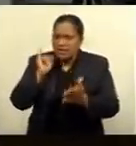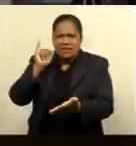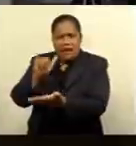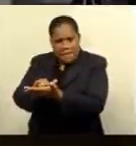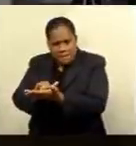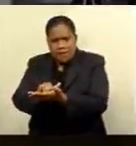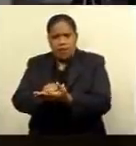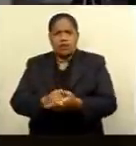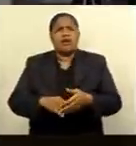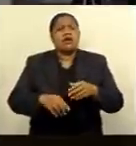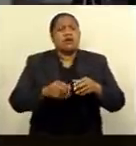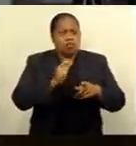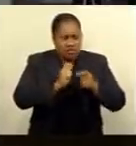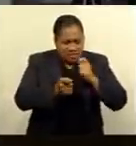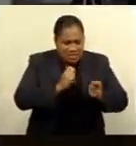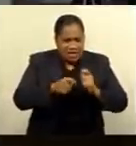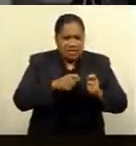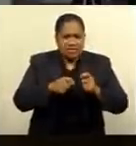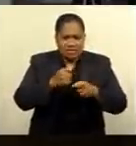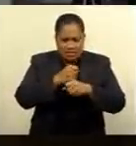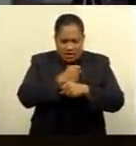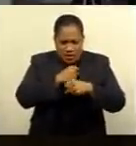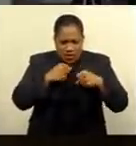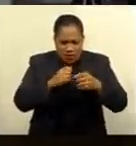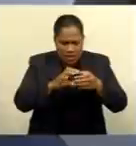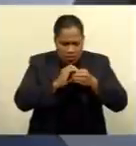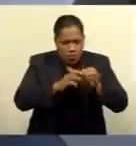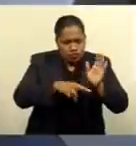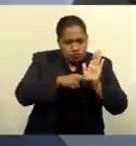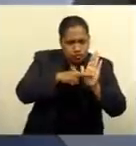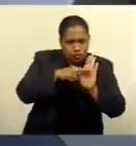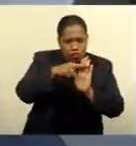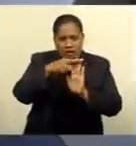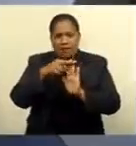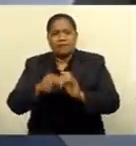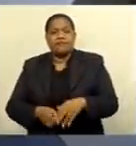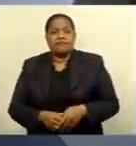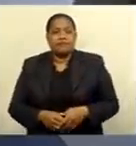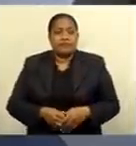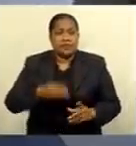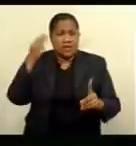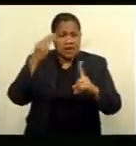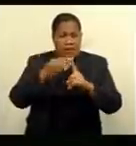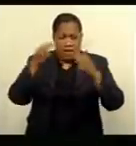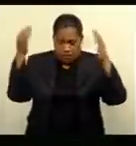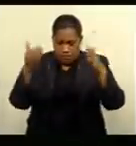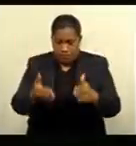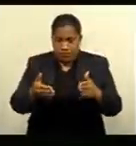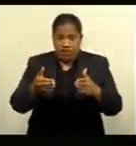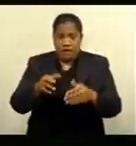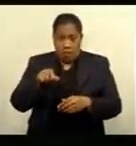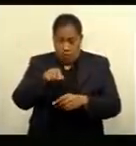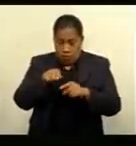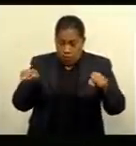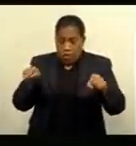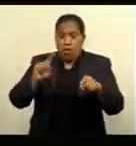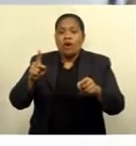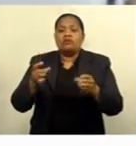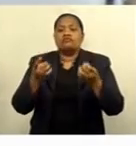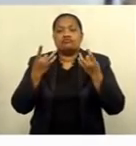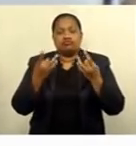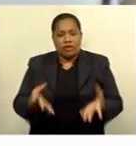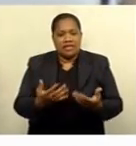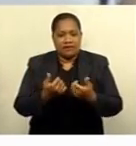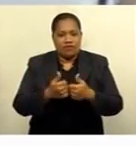test our protocols within the various resorts and the various tour operators. The main objective for industry players is to get their assets ready in